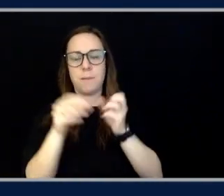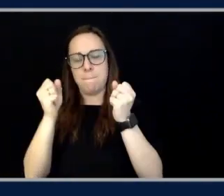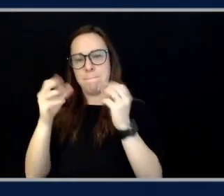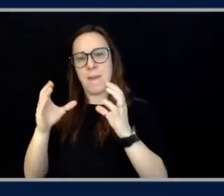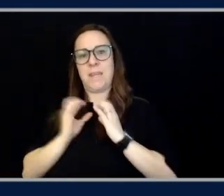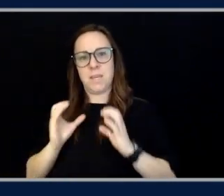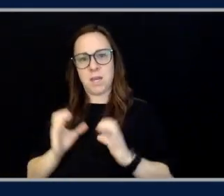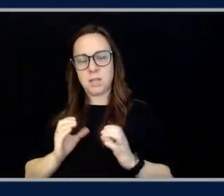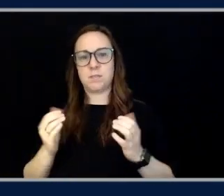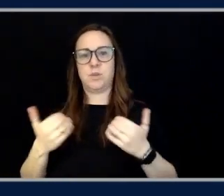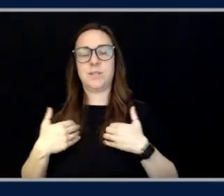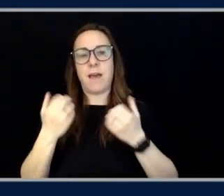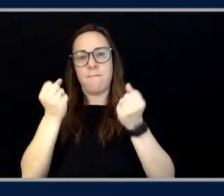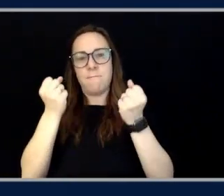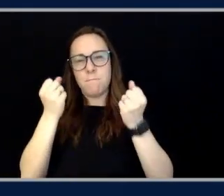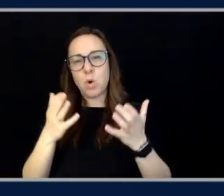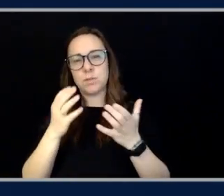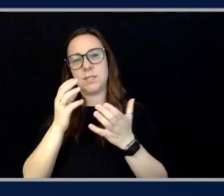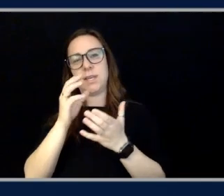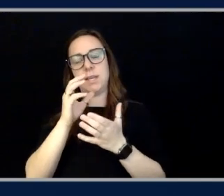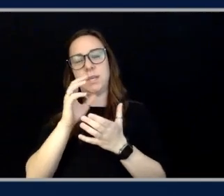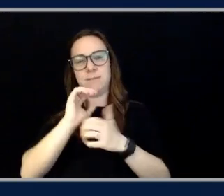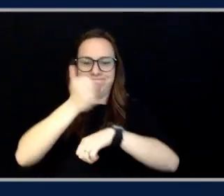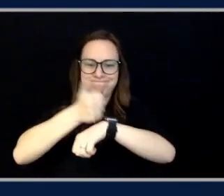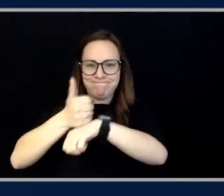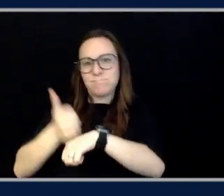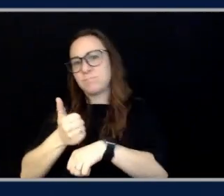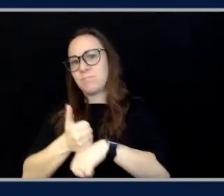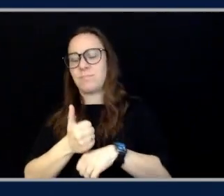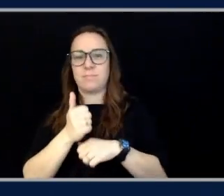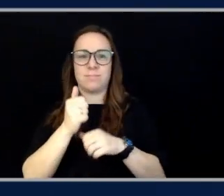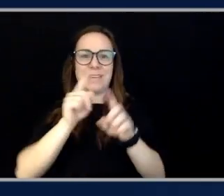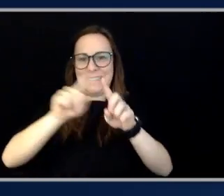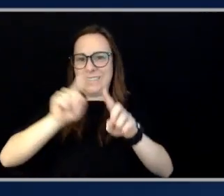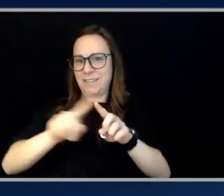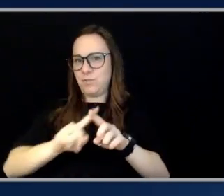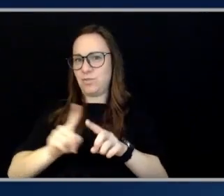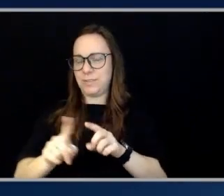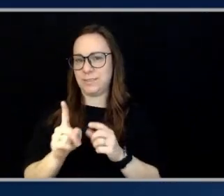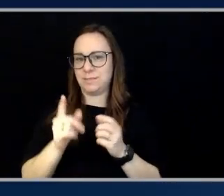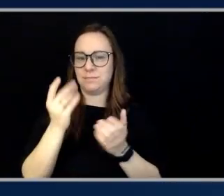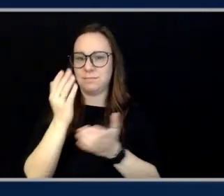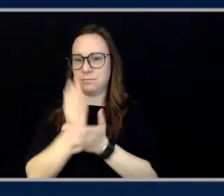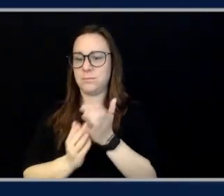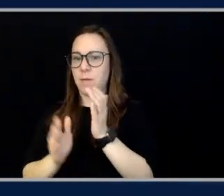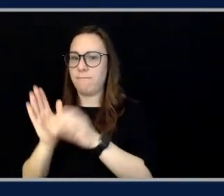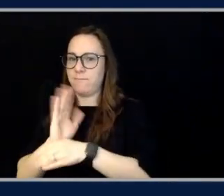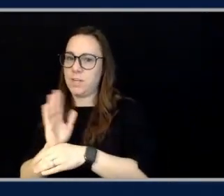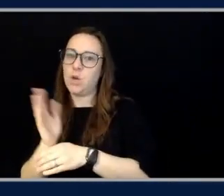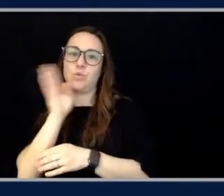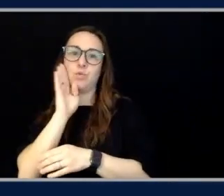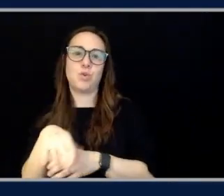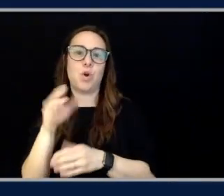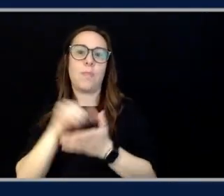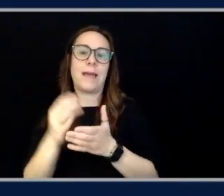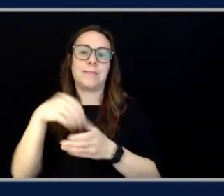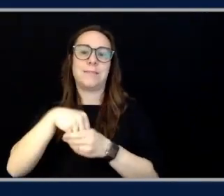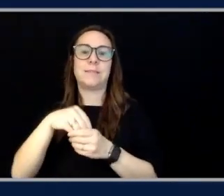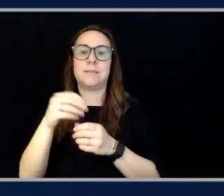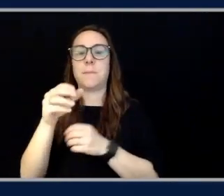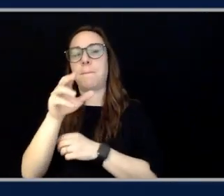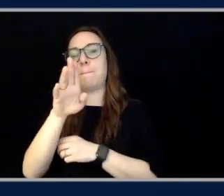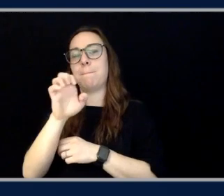documents. They have various different formats and video, which is something that's new on Bedrock now, where you can essentially natively